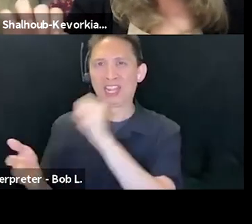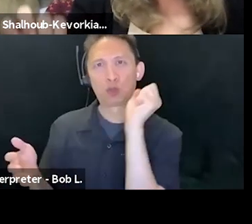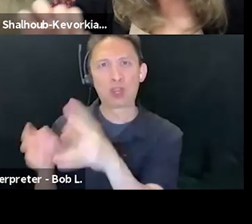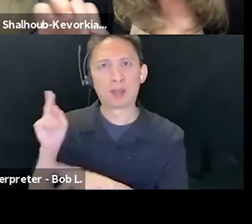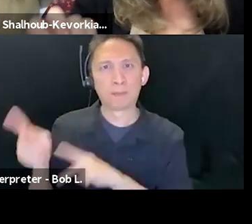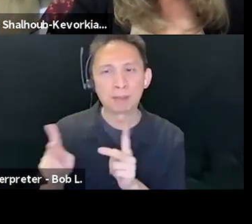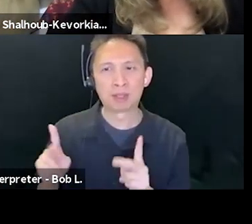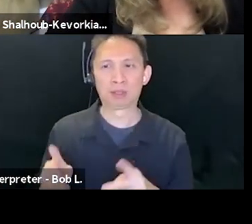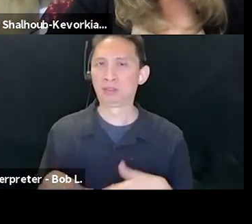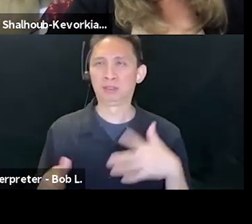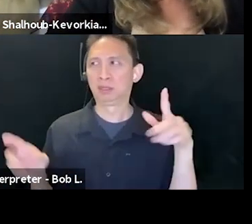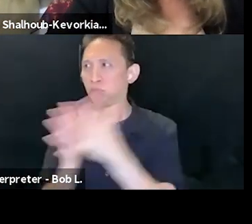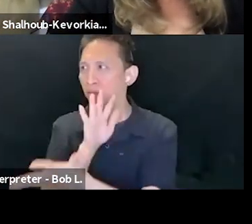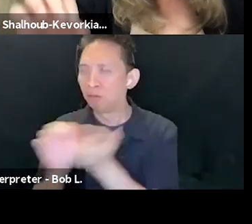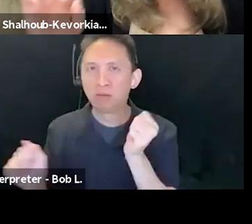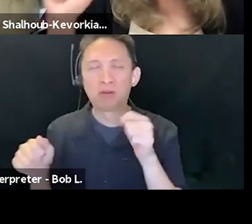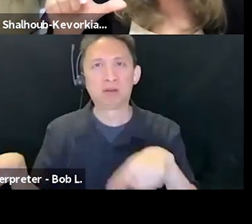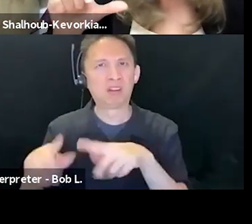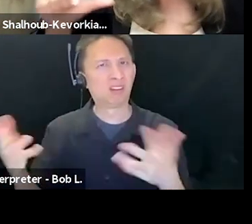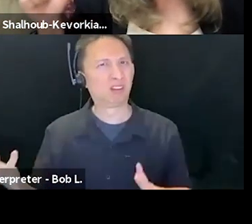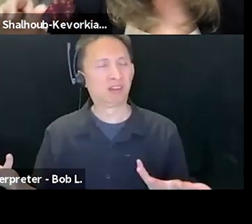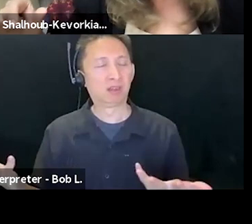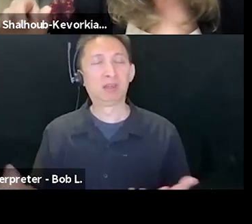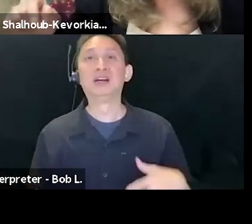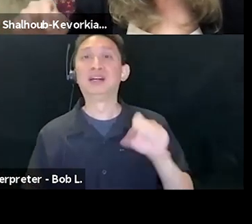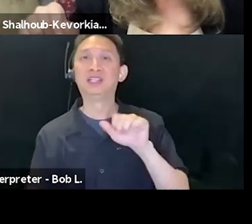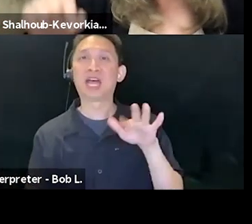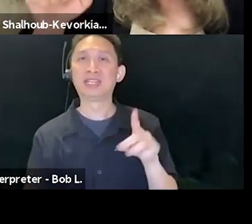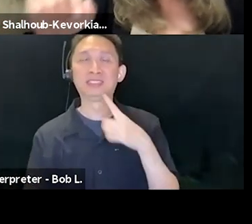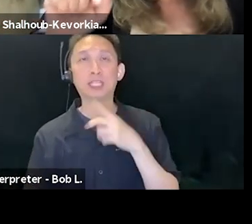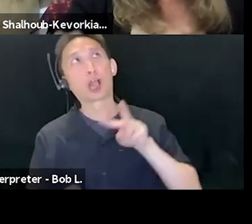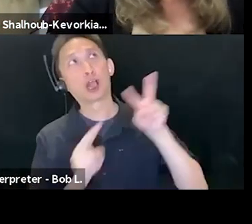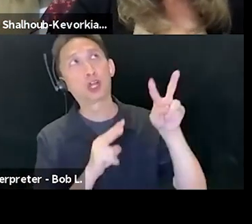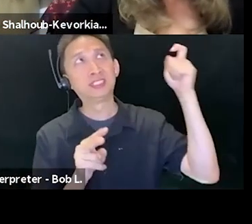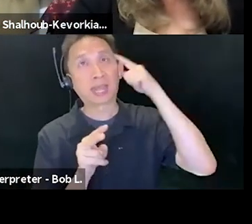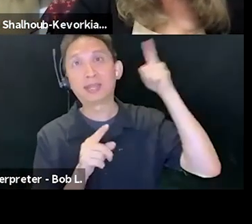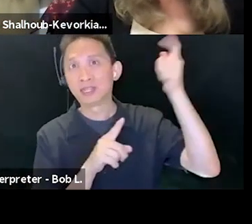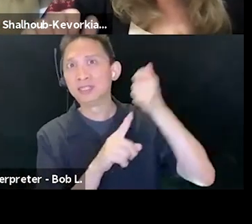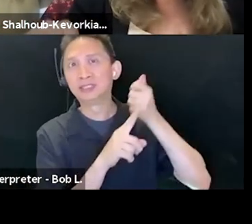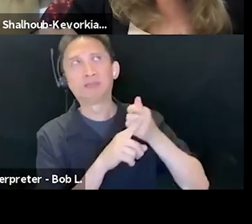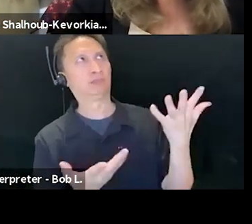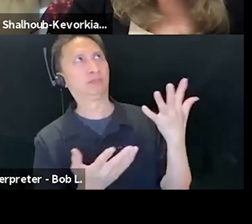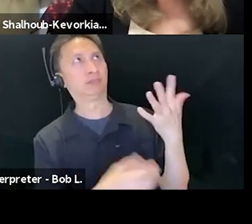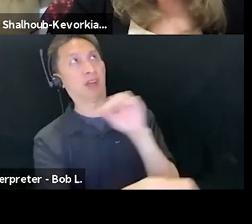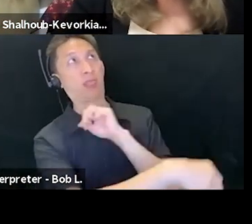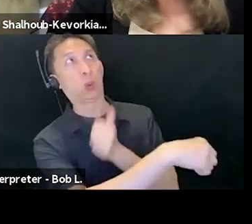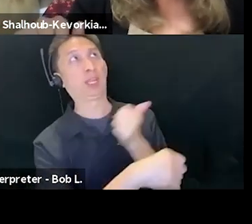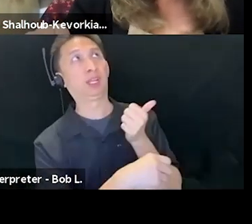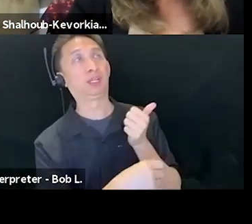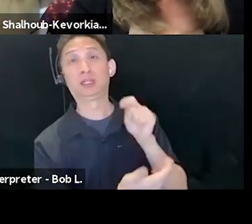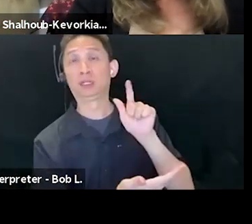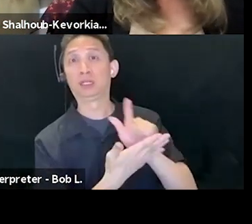insisted that we look at the state and its authority legitimacy, that we engage with the question of responsibility